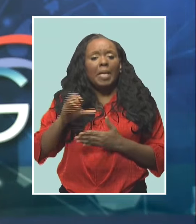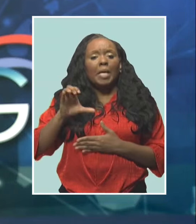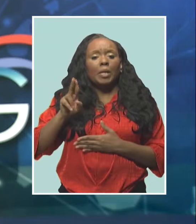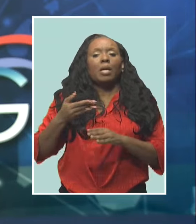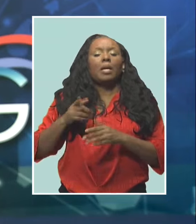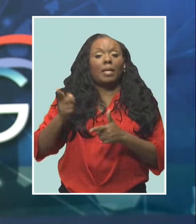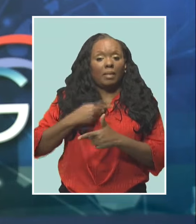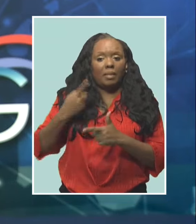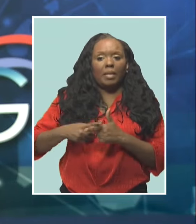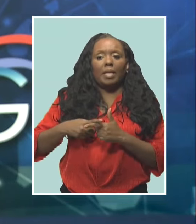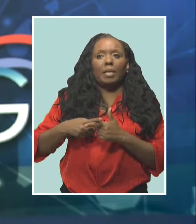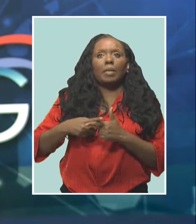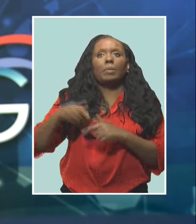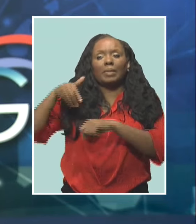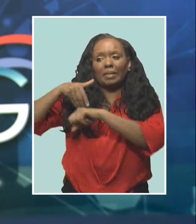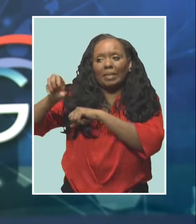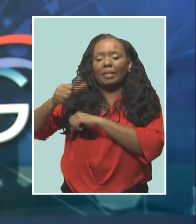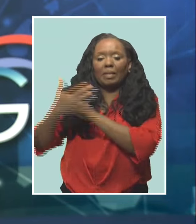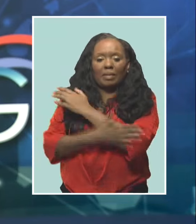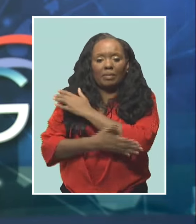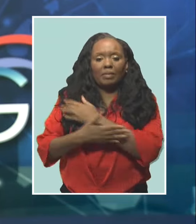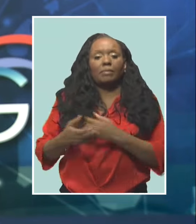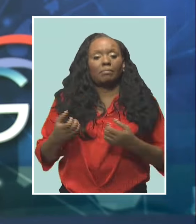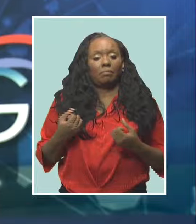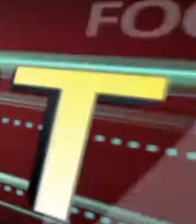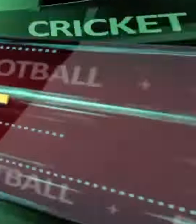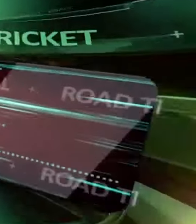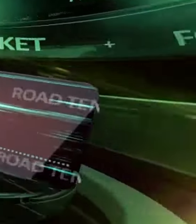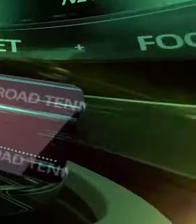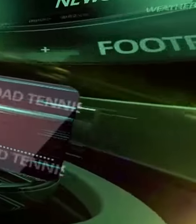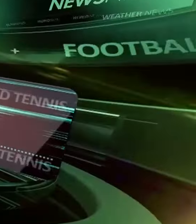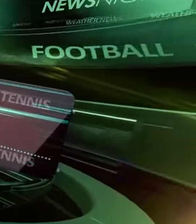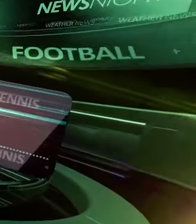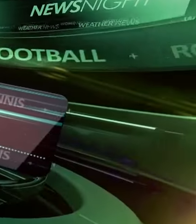onshore. We'll stay with us. Weekend Sports is coming up.